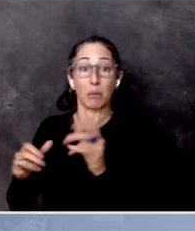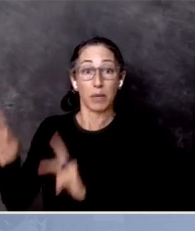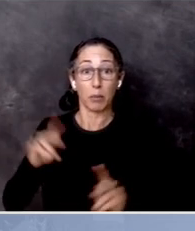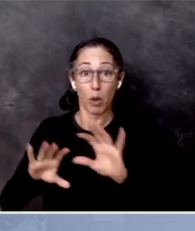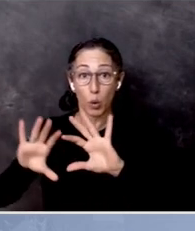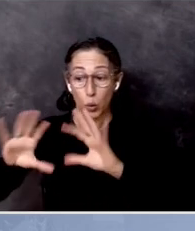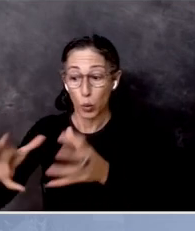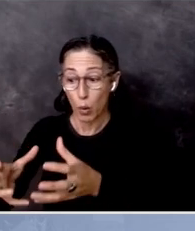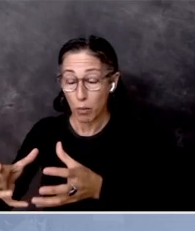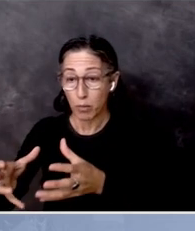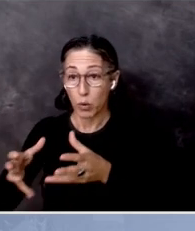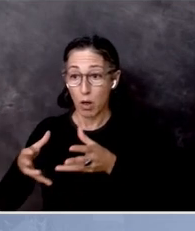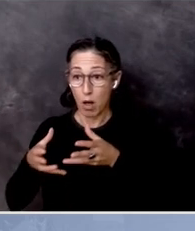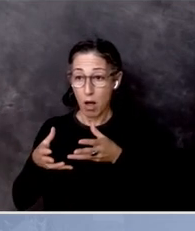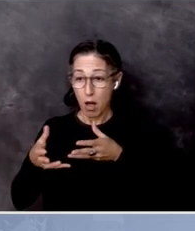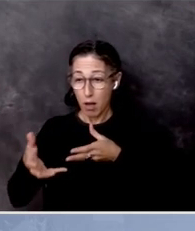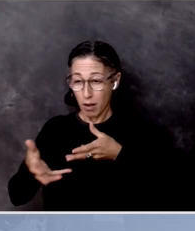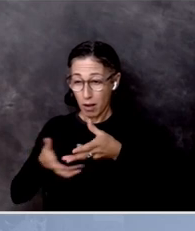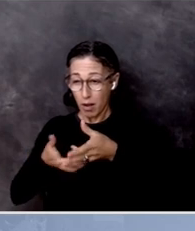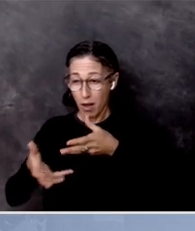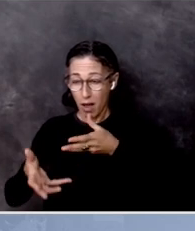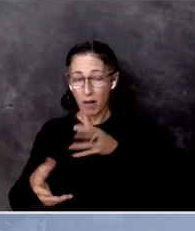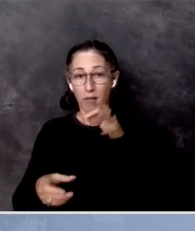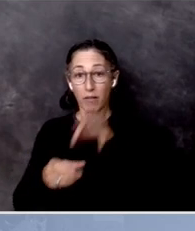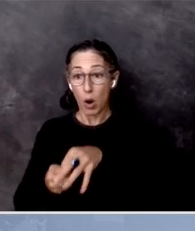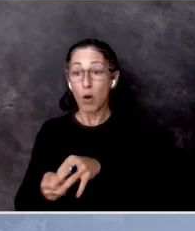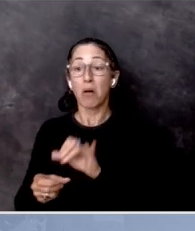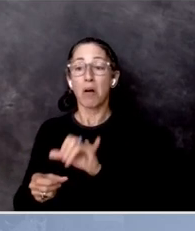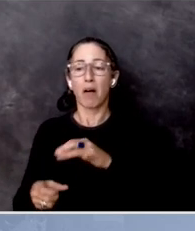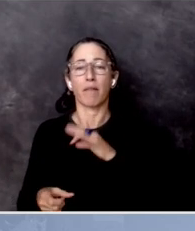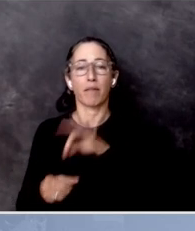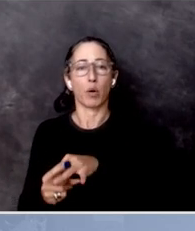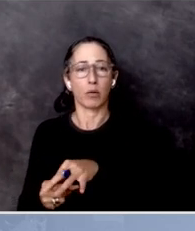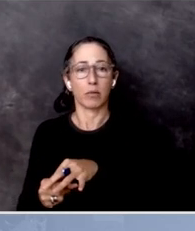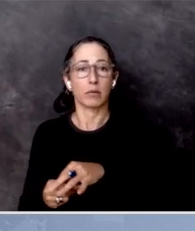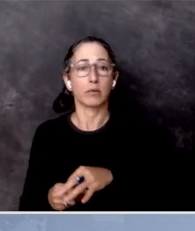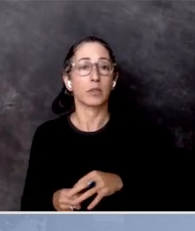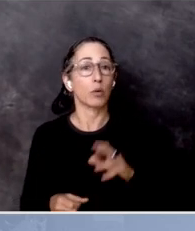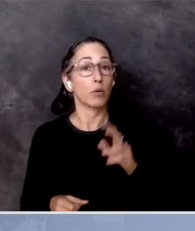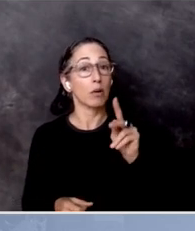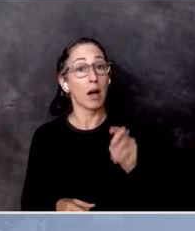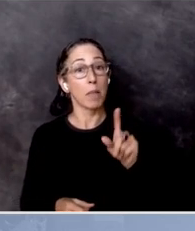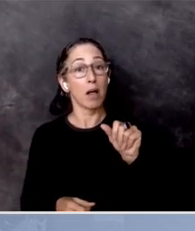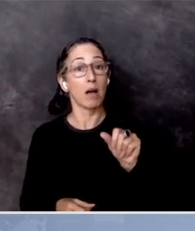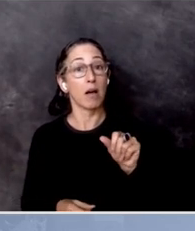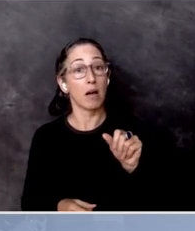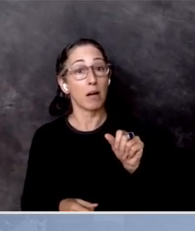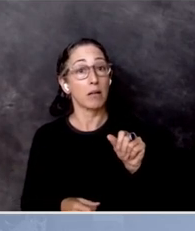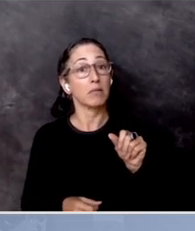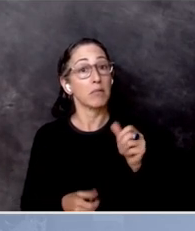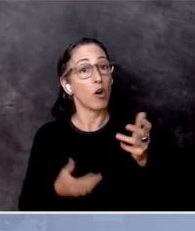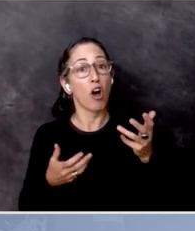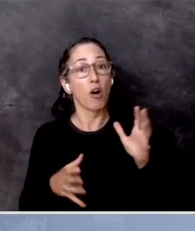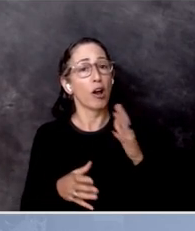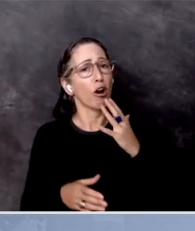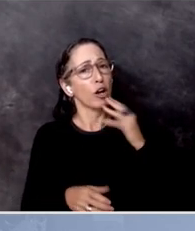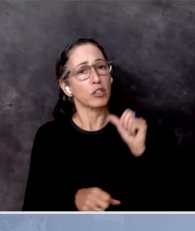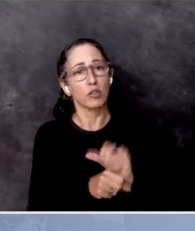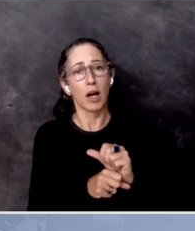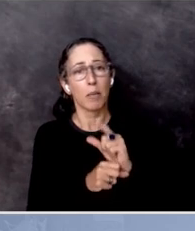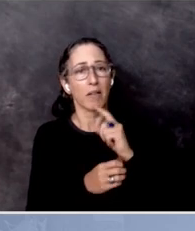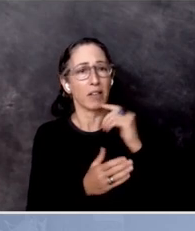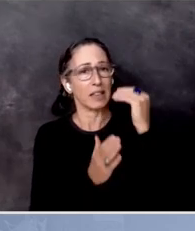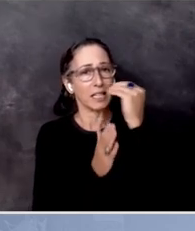know, Joe and Kamala have done a good job enlisting some validators and